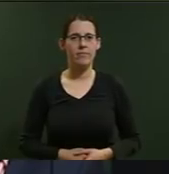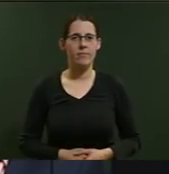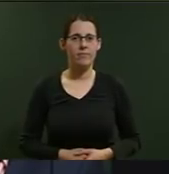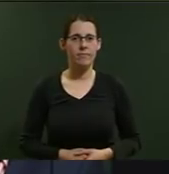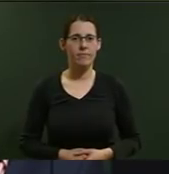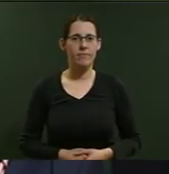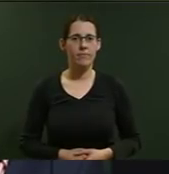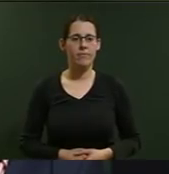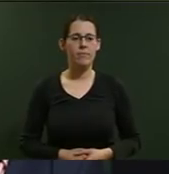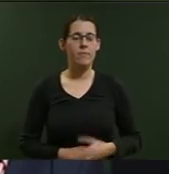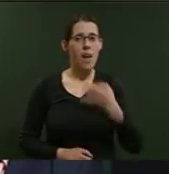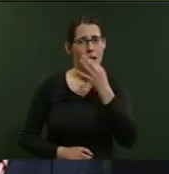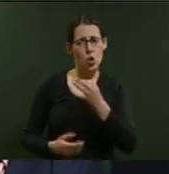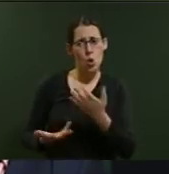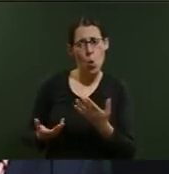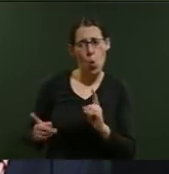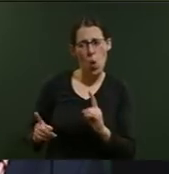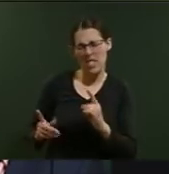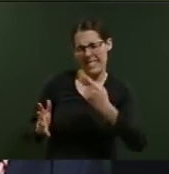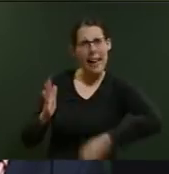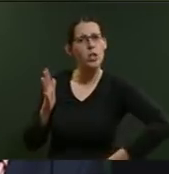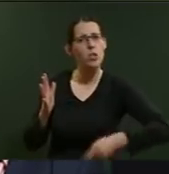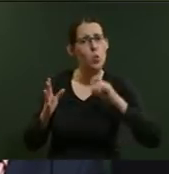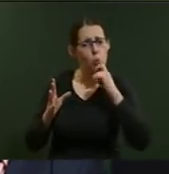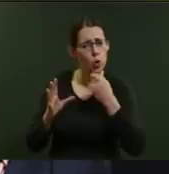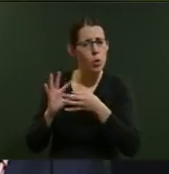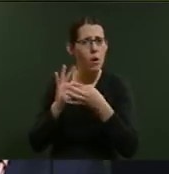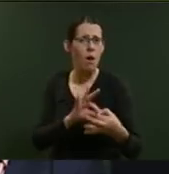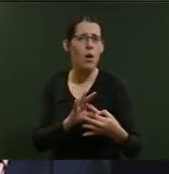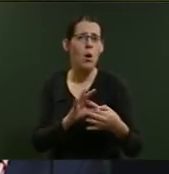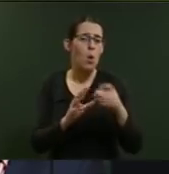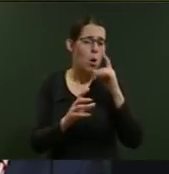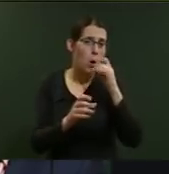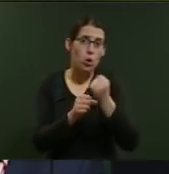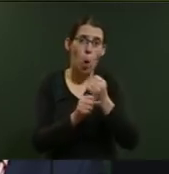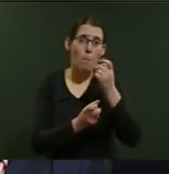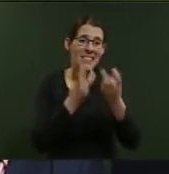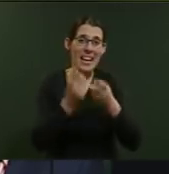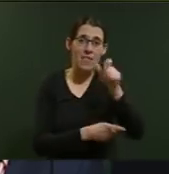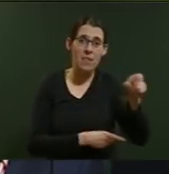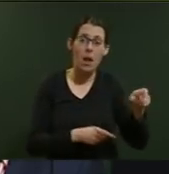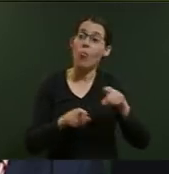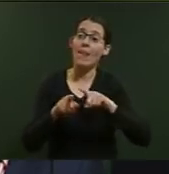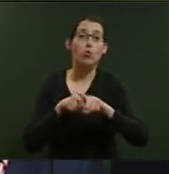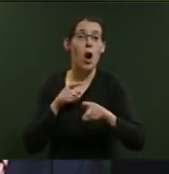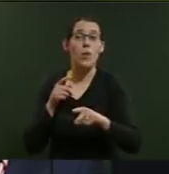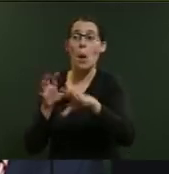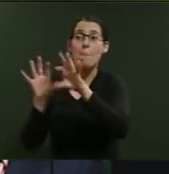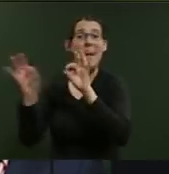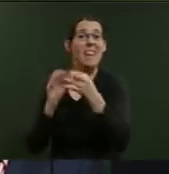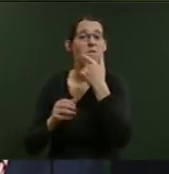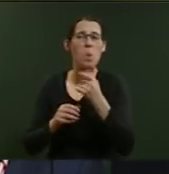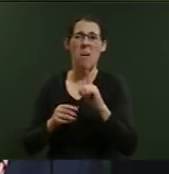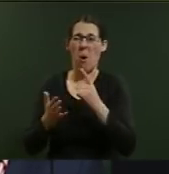So what sanctions would he apply to job seekers who had tried picking fruit, lasted only half a day